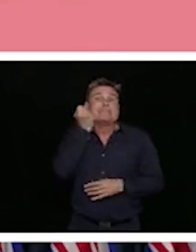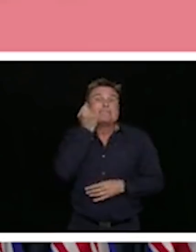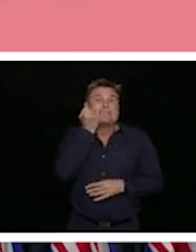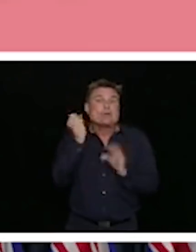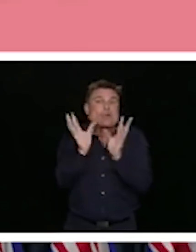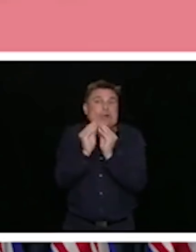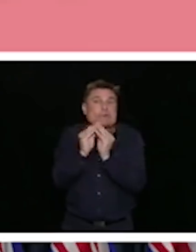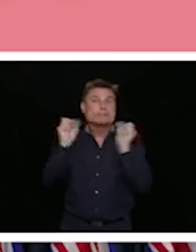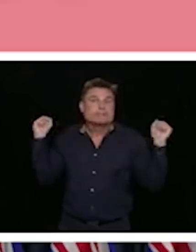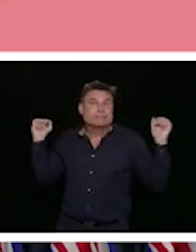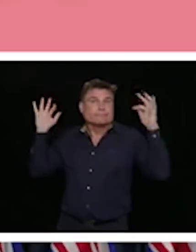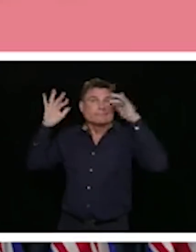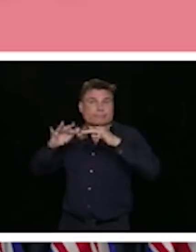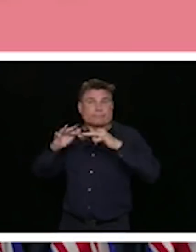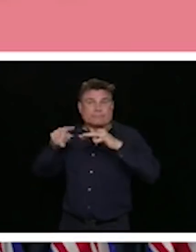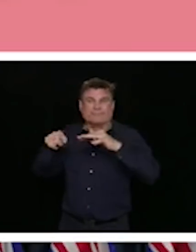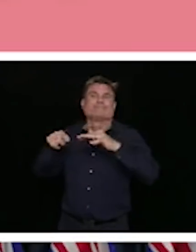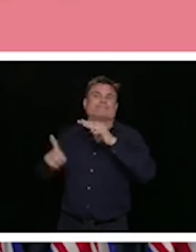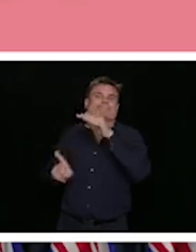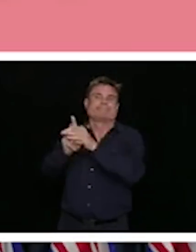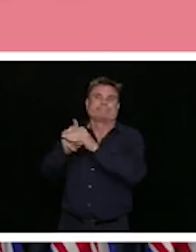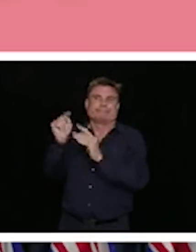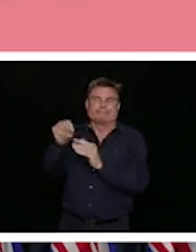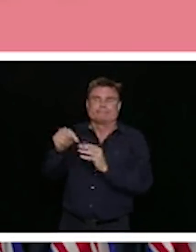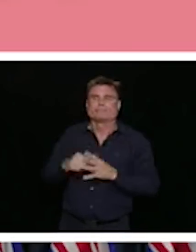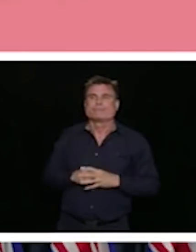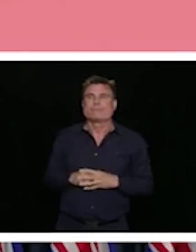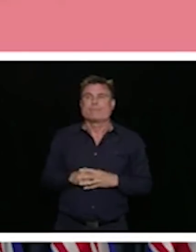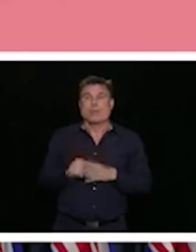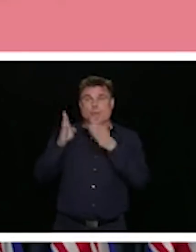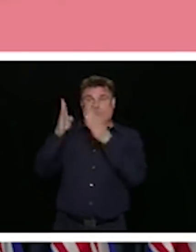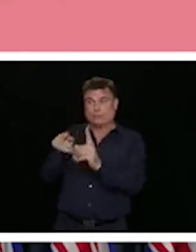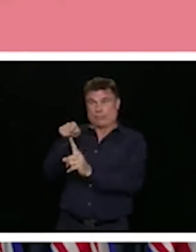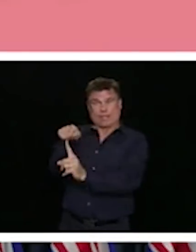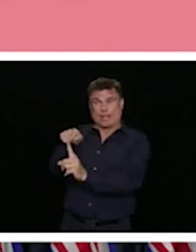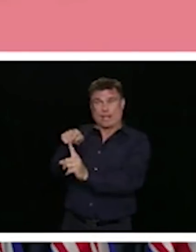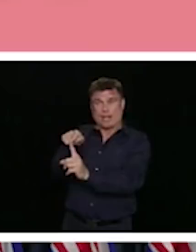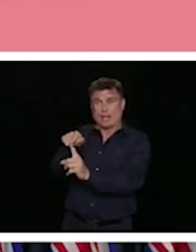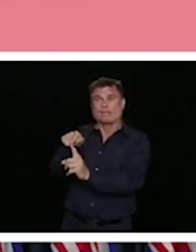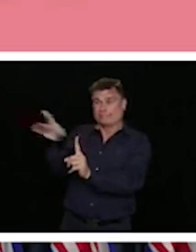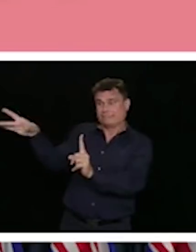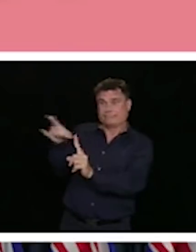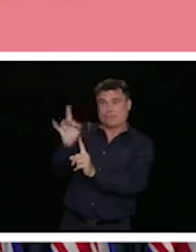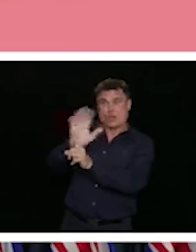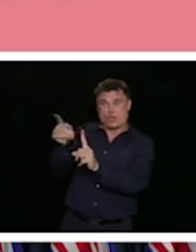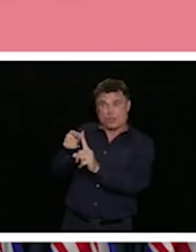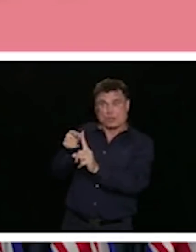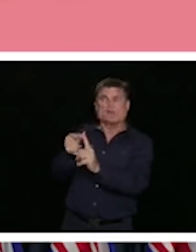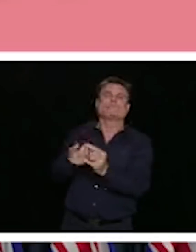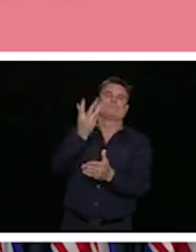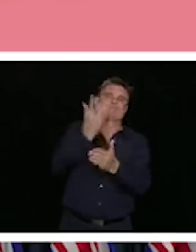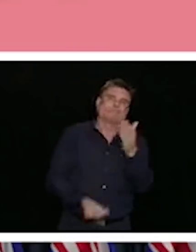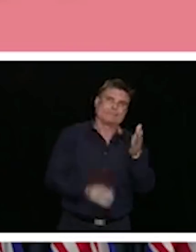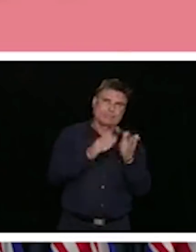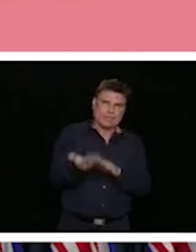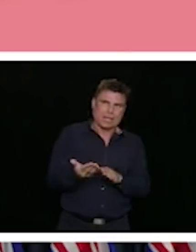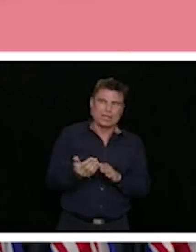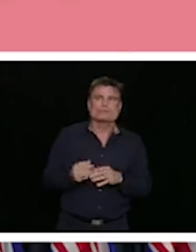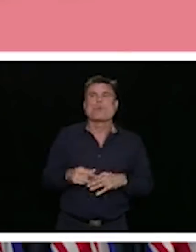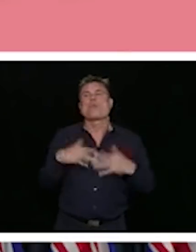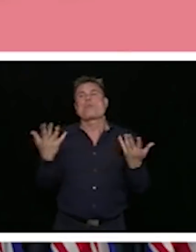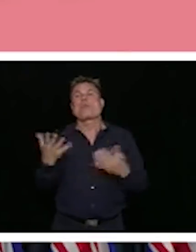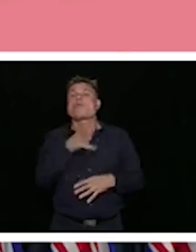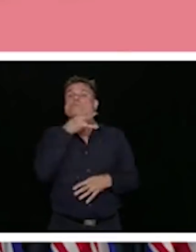a person who was infected at that conference and died. As well as things like our temporary farm worker outbreaks that we've had.